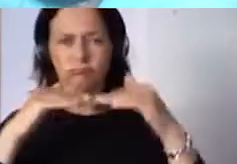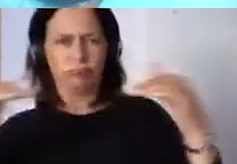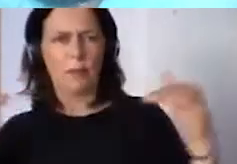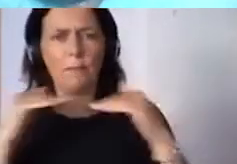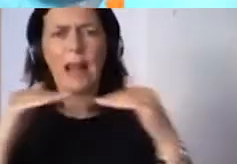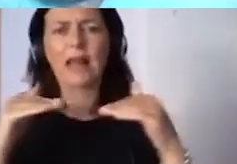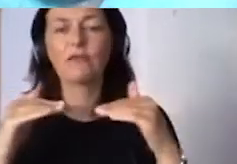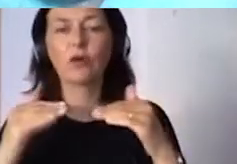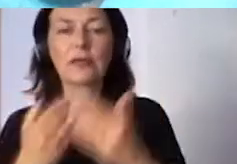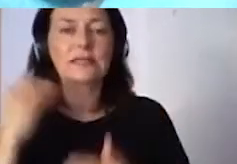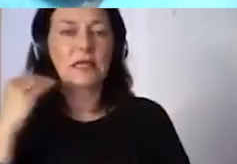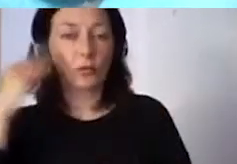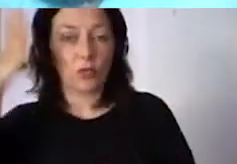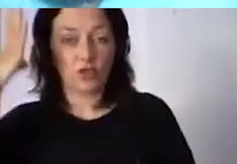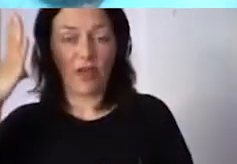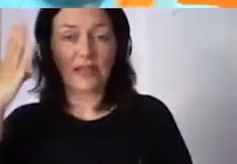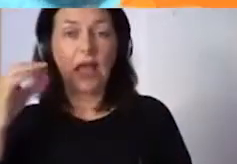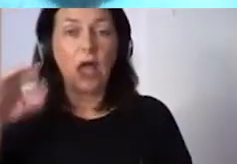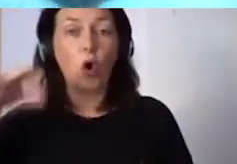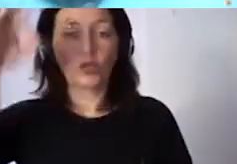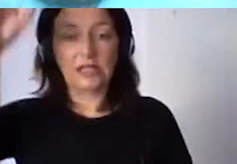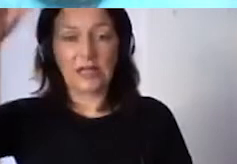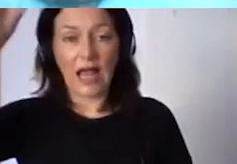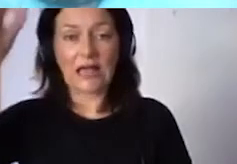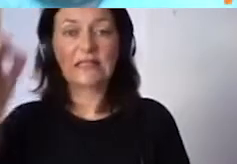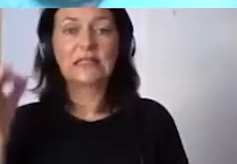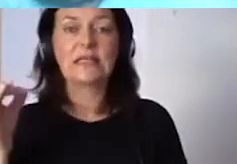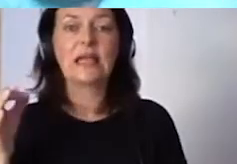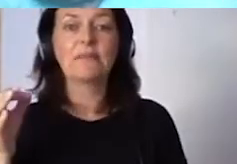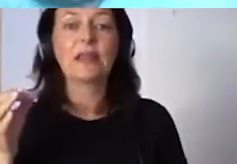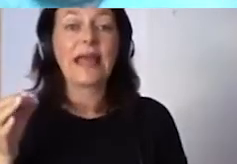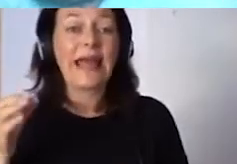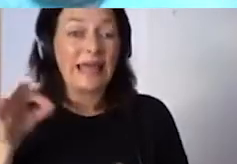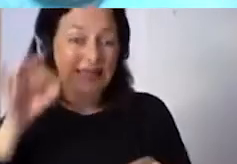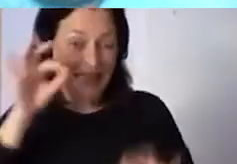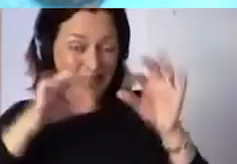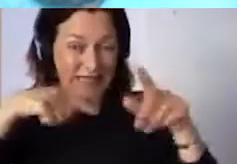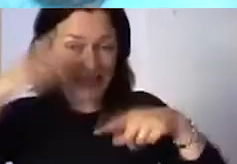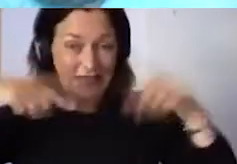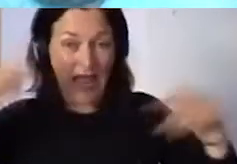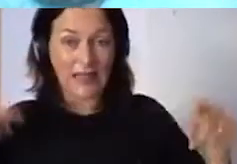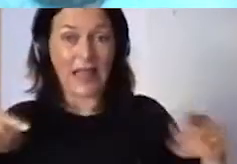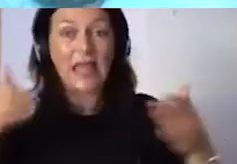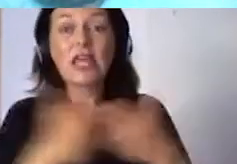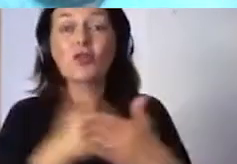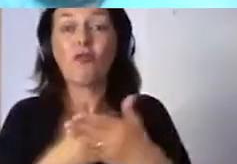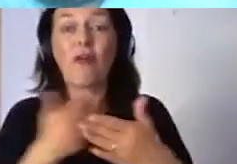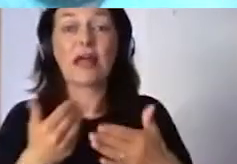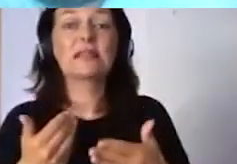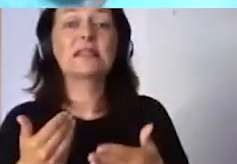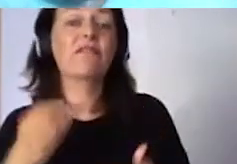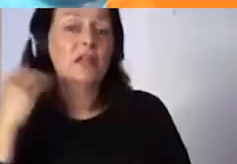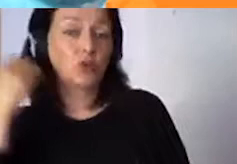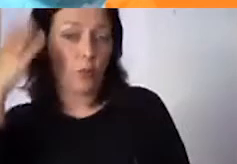digital innovation in adult education. First, I became a Nepali ambassador in Italy four